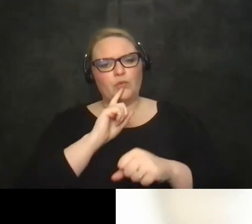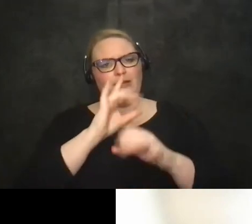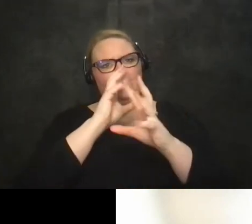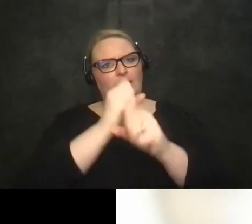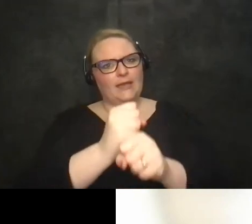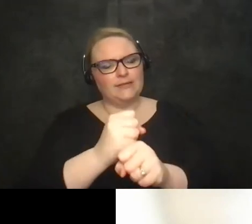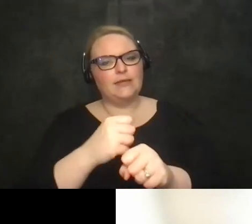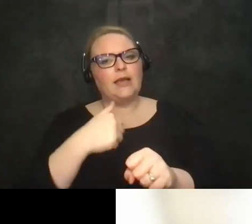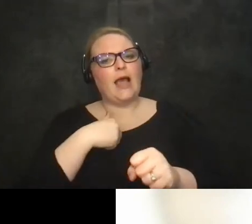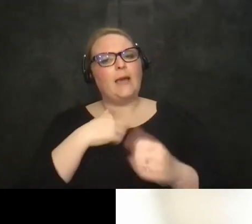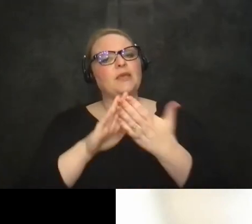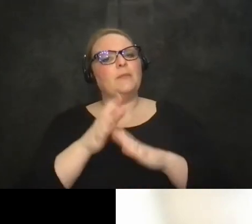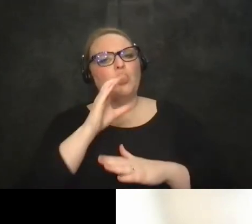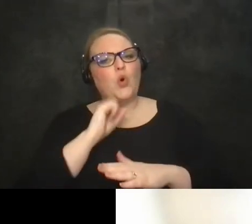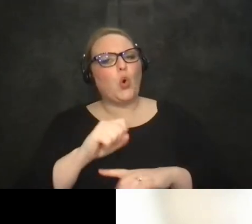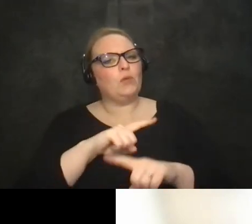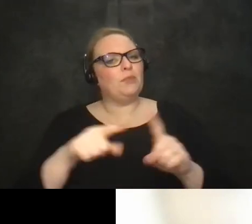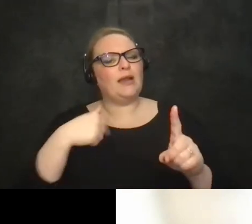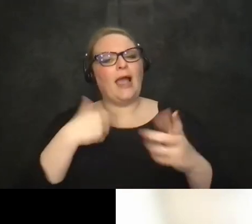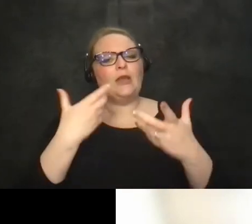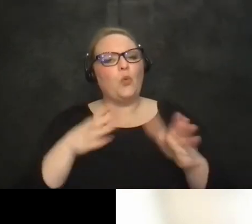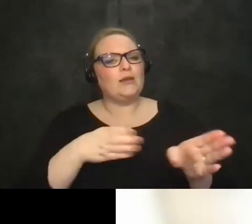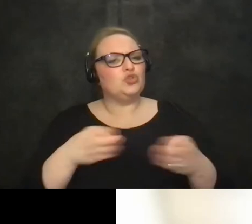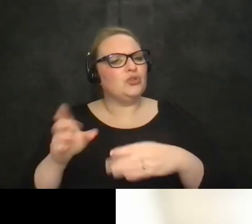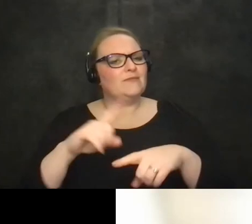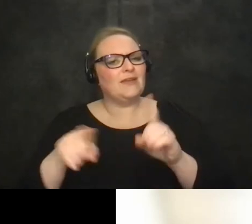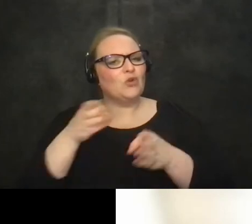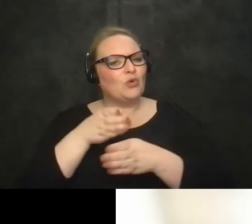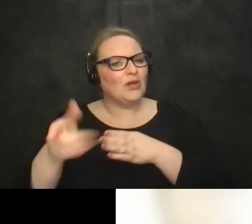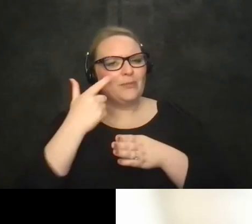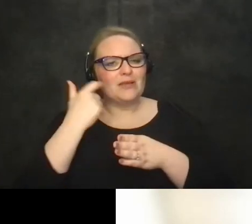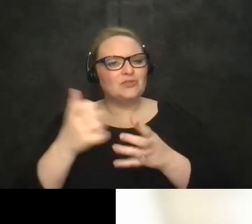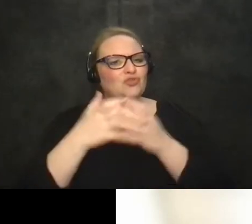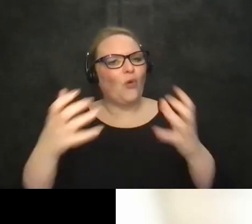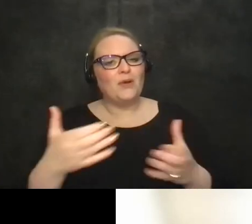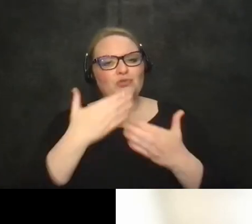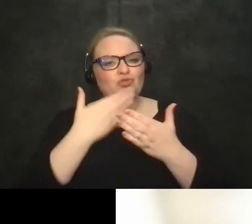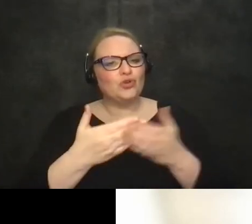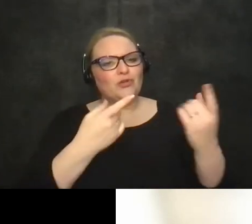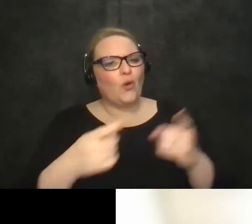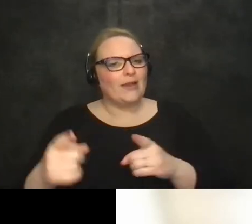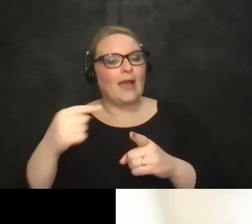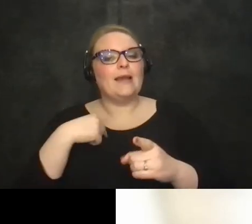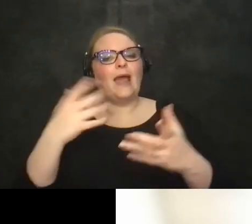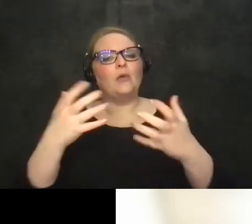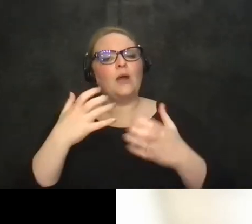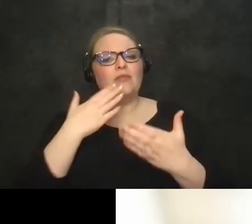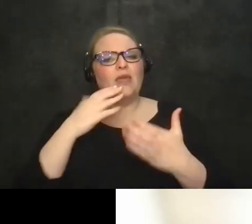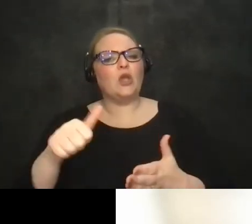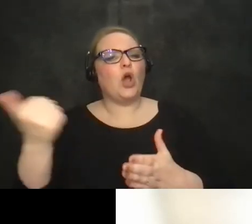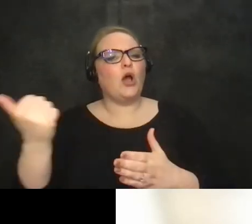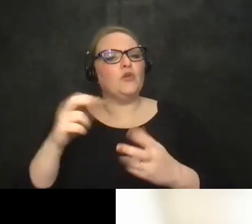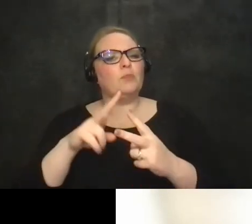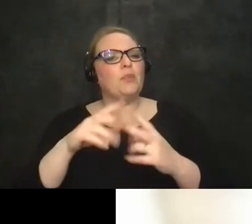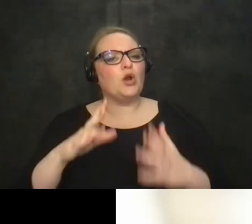be getting old but i sure don't want to move out of this field right now because there's just so many good things happening i i want to thank our other partners tetra